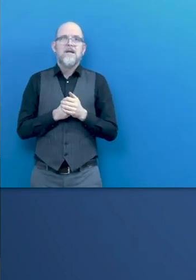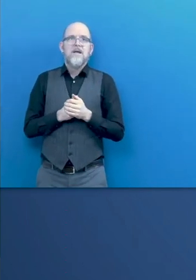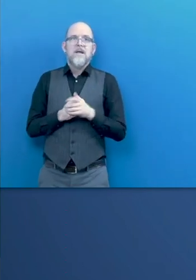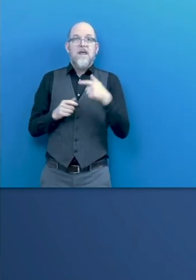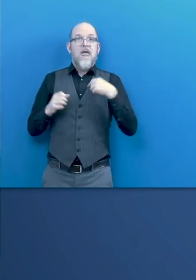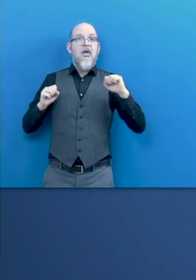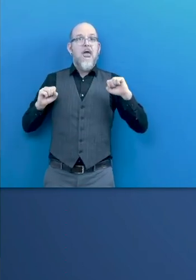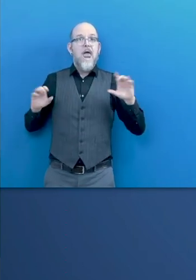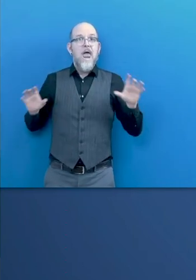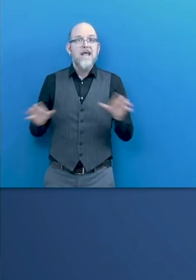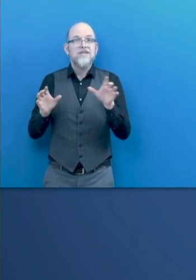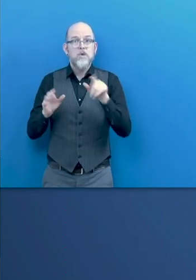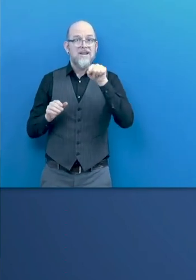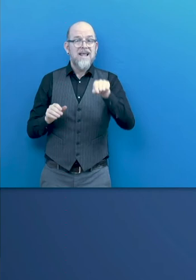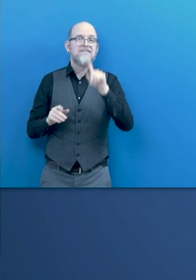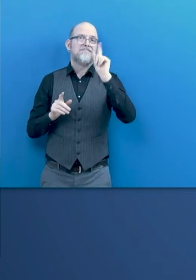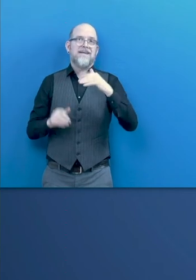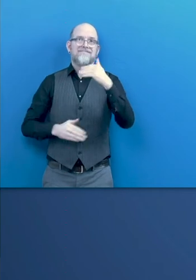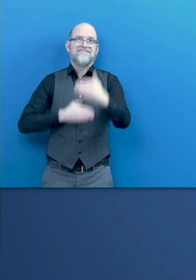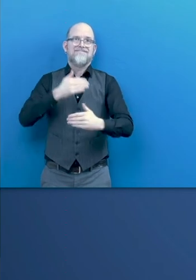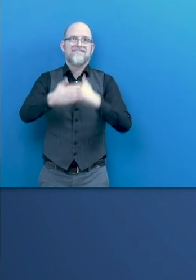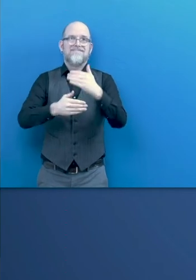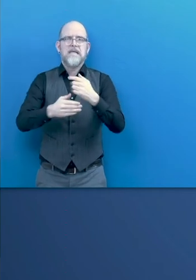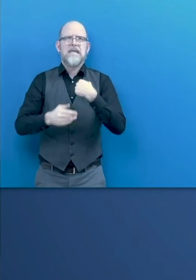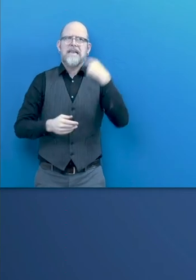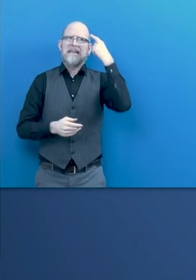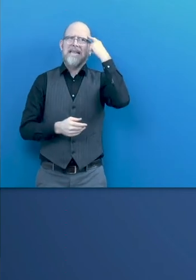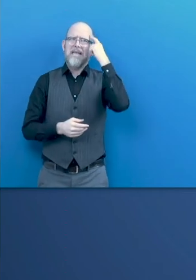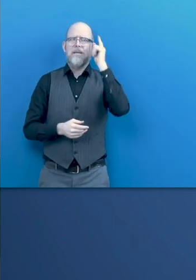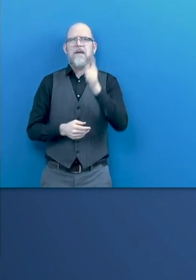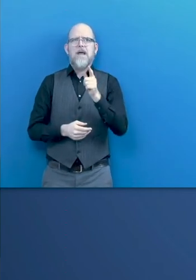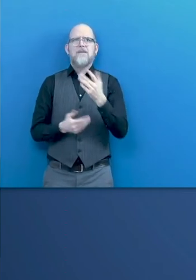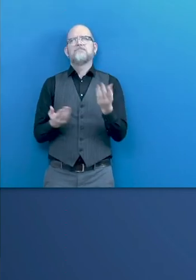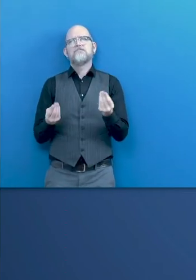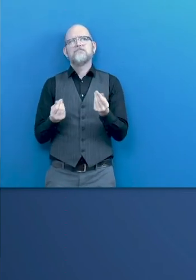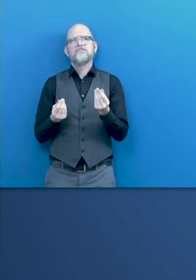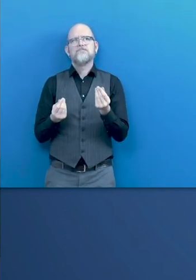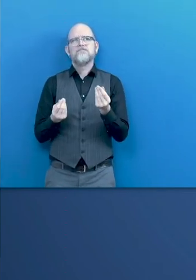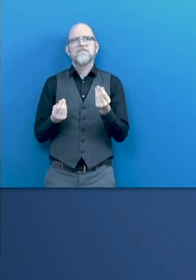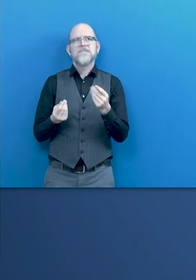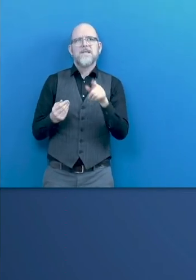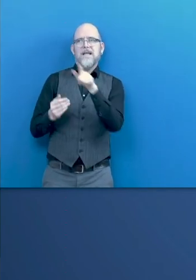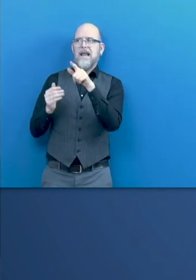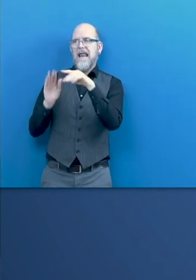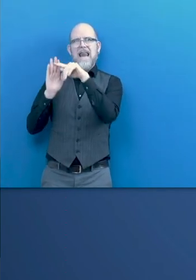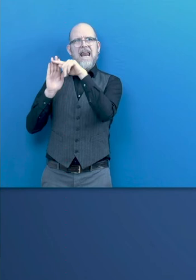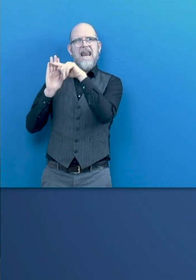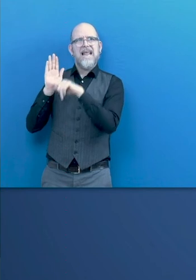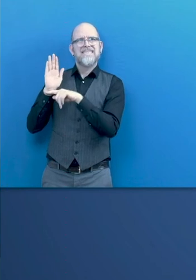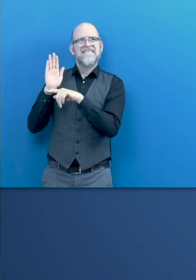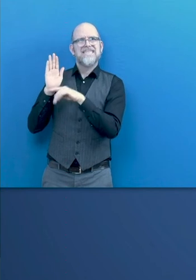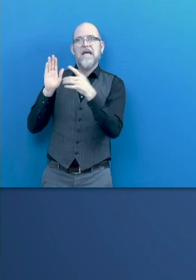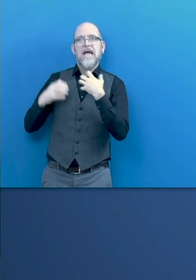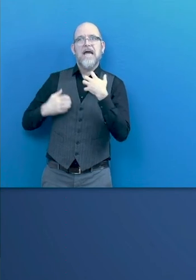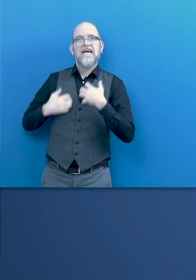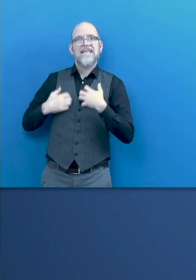find also a non-exhaustive list of stakeholder actions, which are named here, going